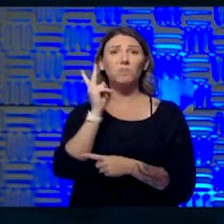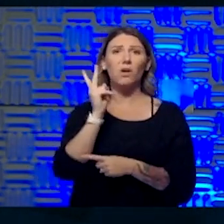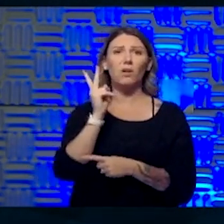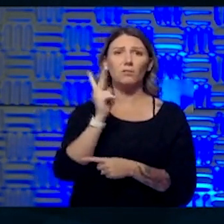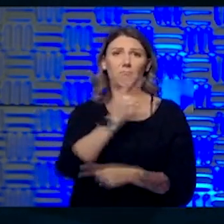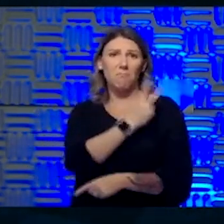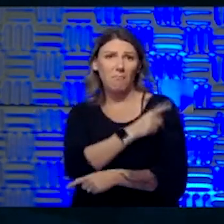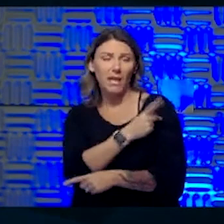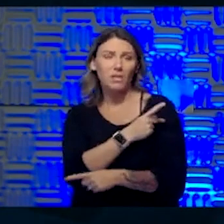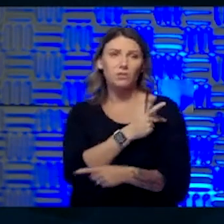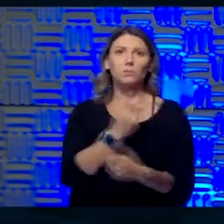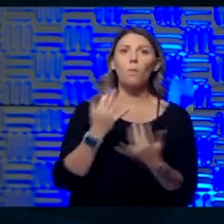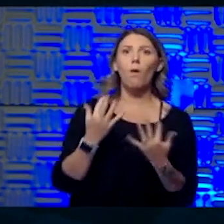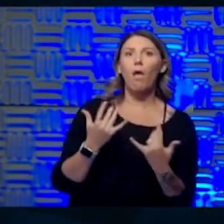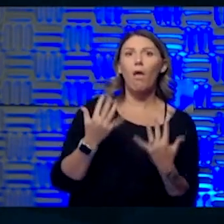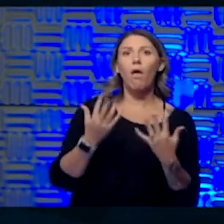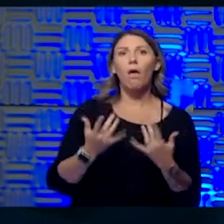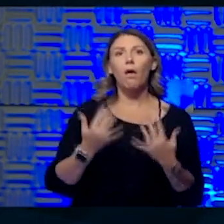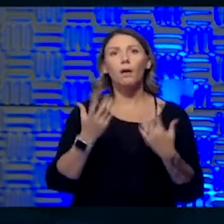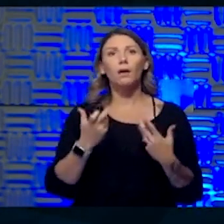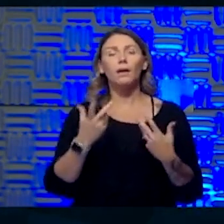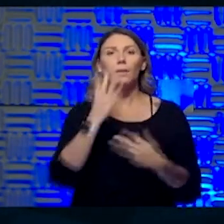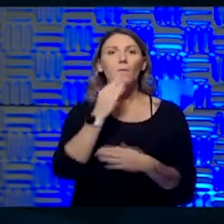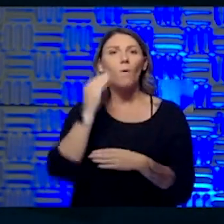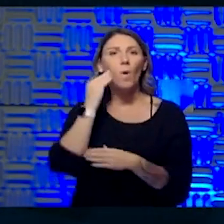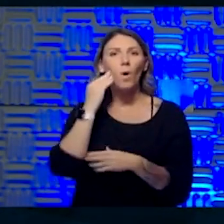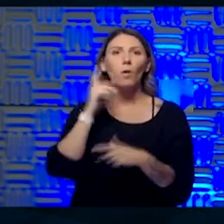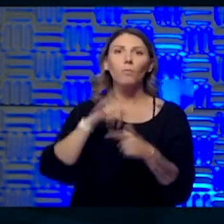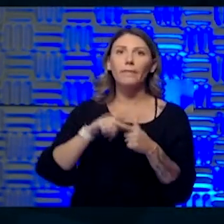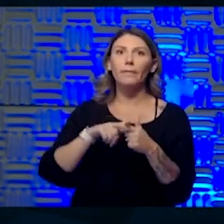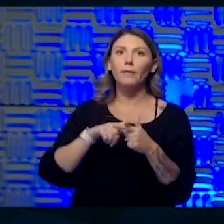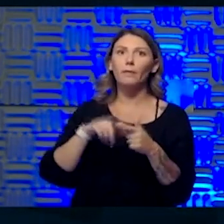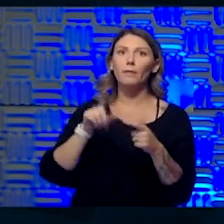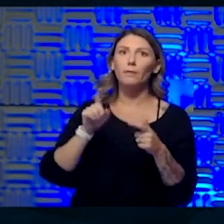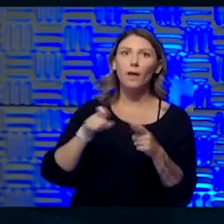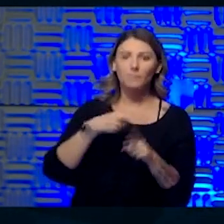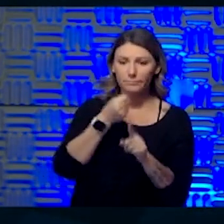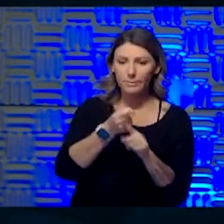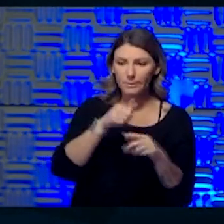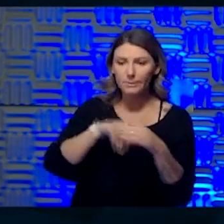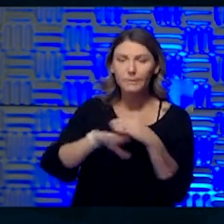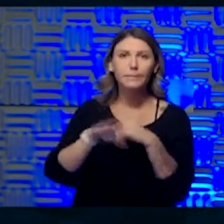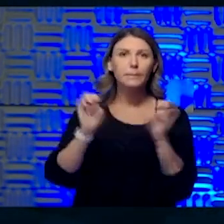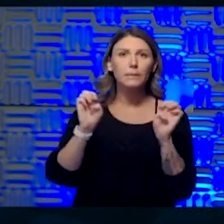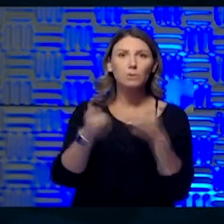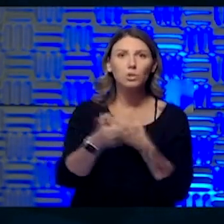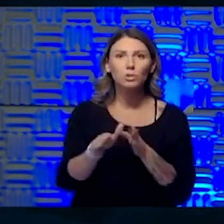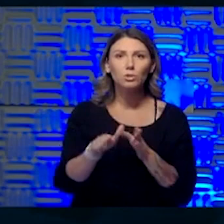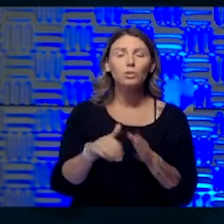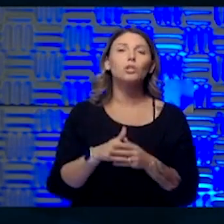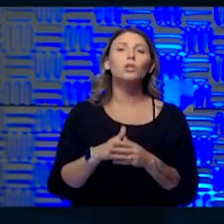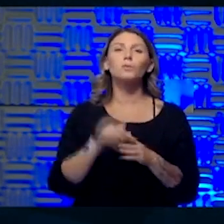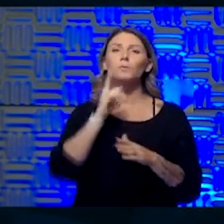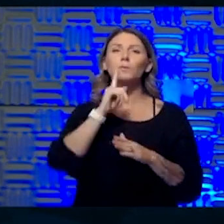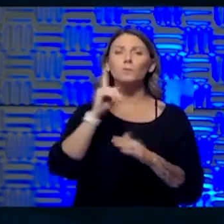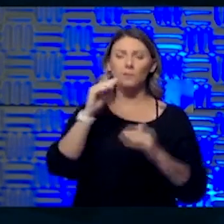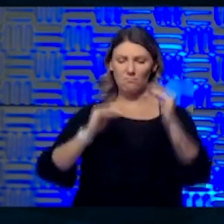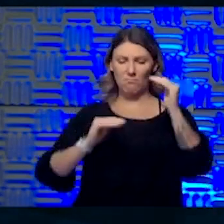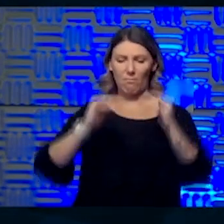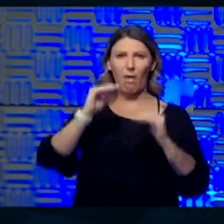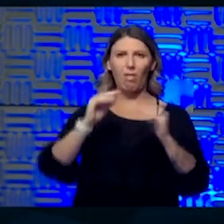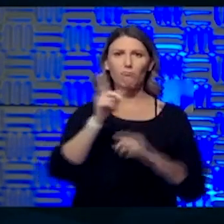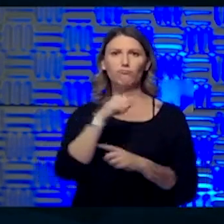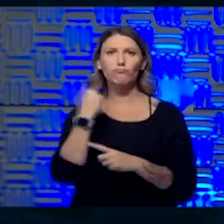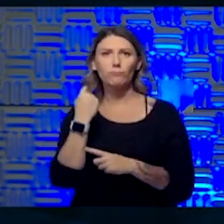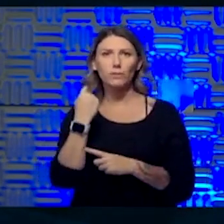things out and then having to come in emergently. You know, early on, it was really trying to balance the risk of coming in